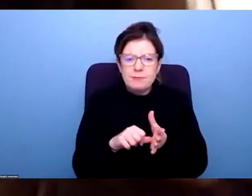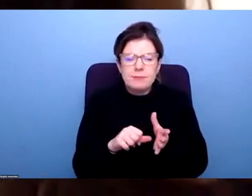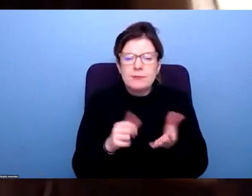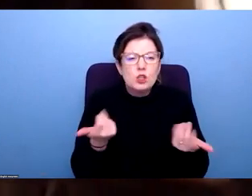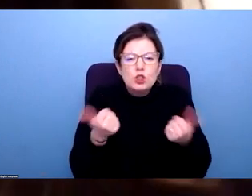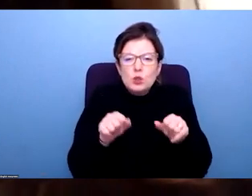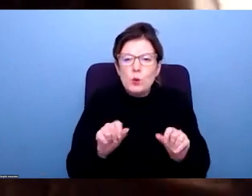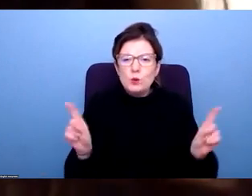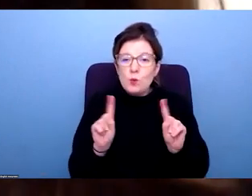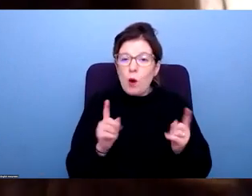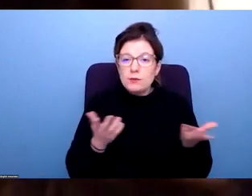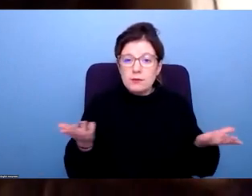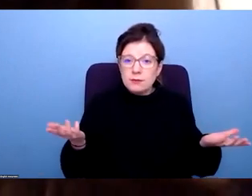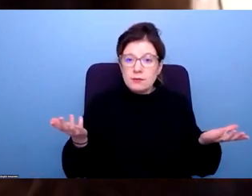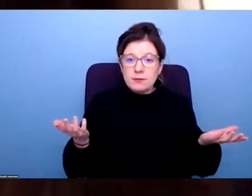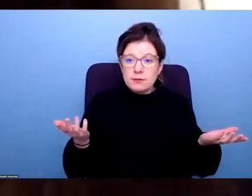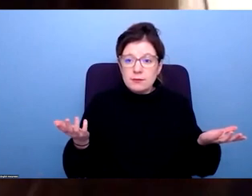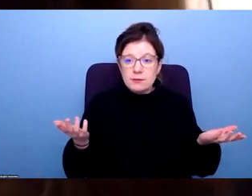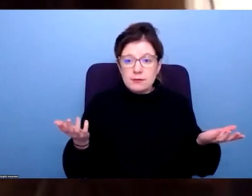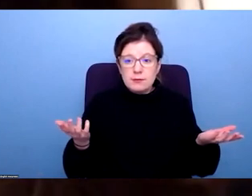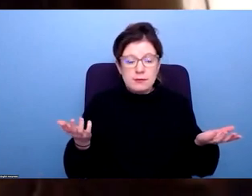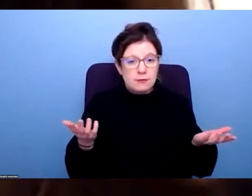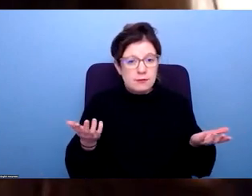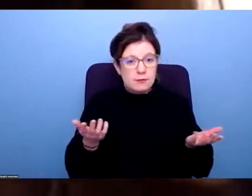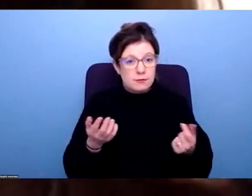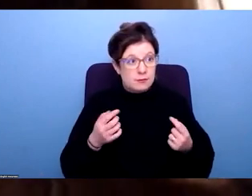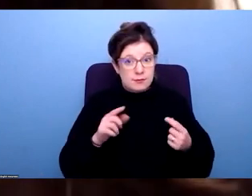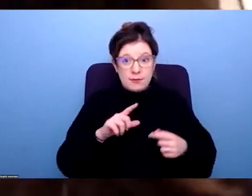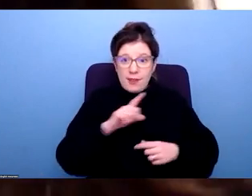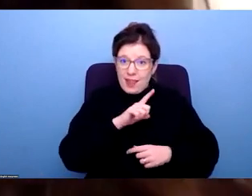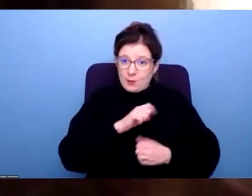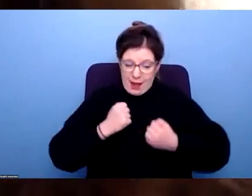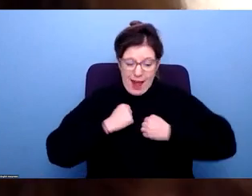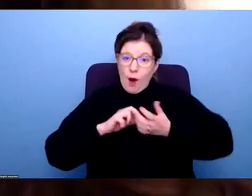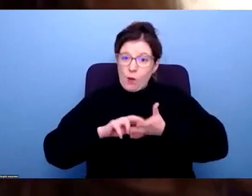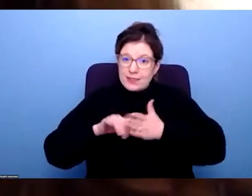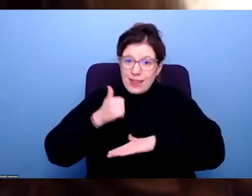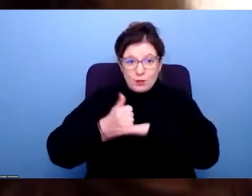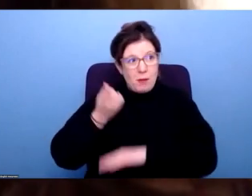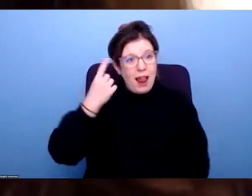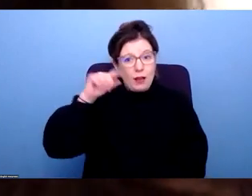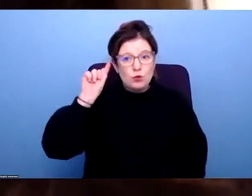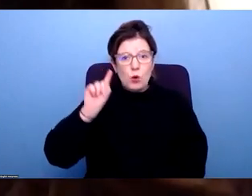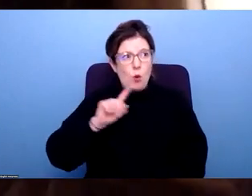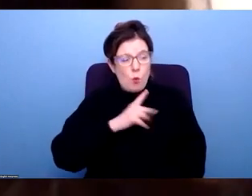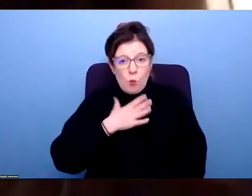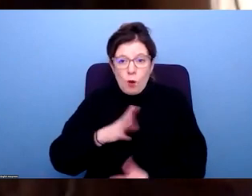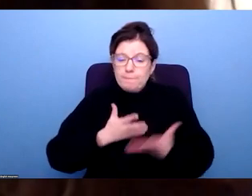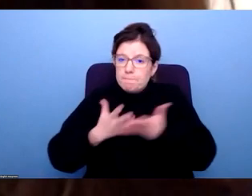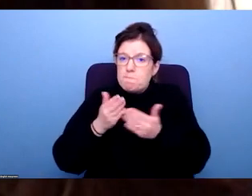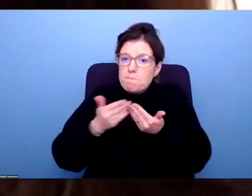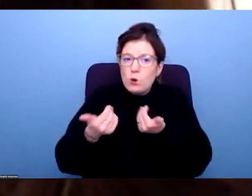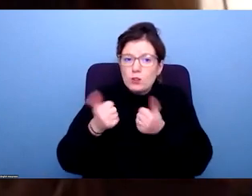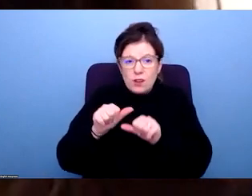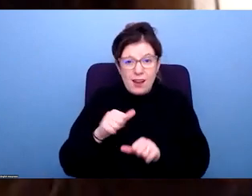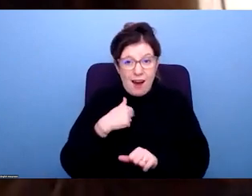solutions? That was sort of our or that was our motivation for setting up as an organization last year. And I guess I'd love to just hear from all of you